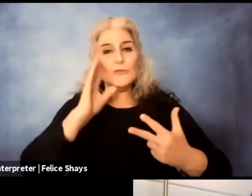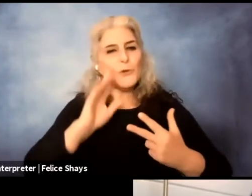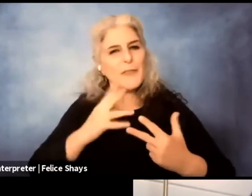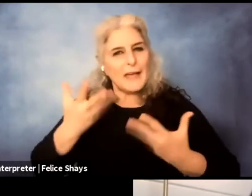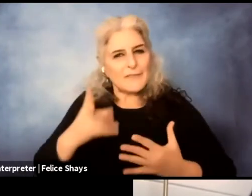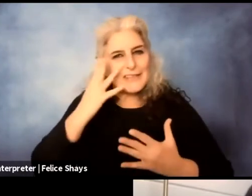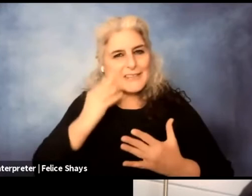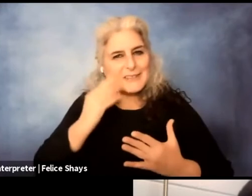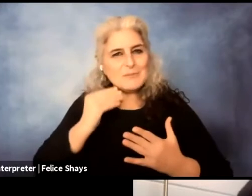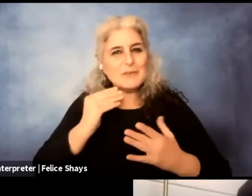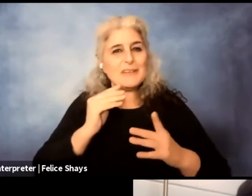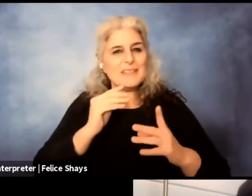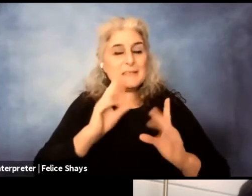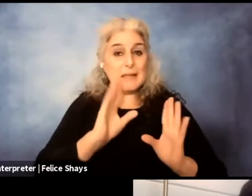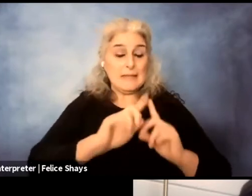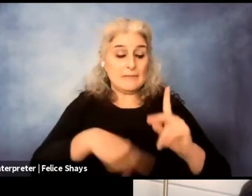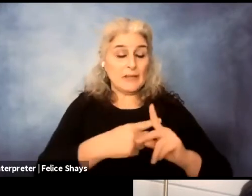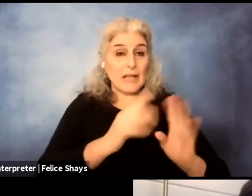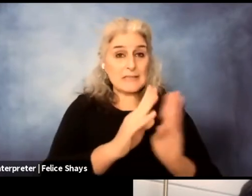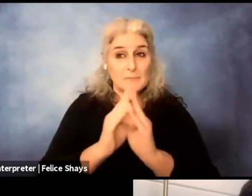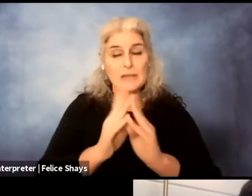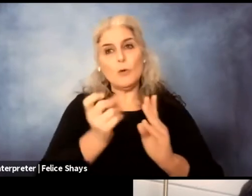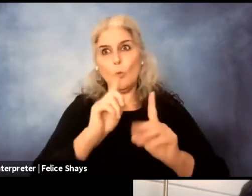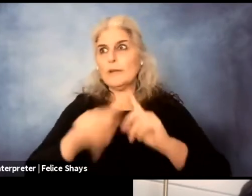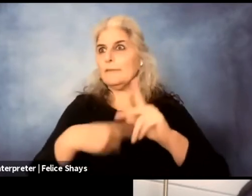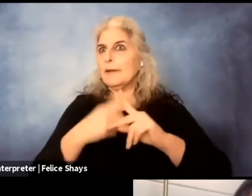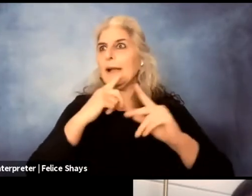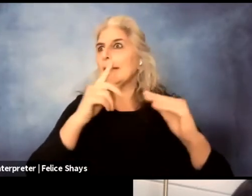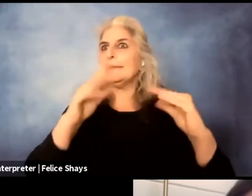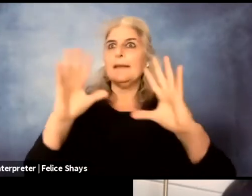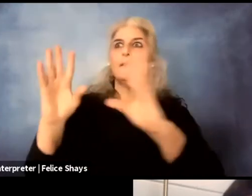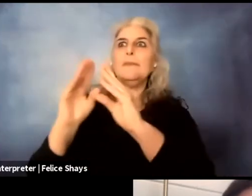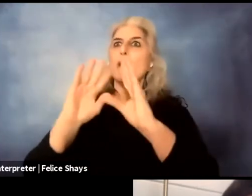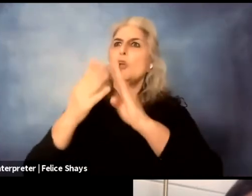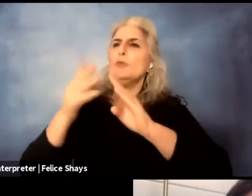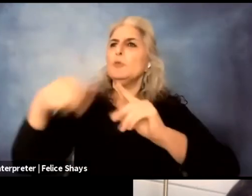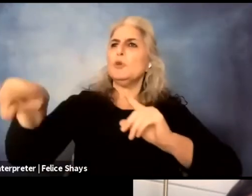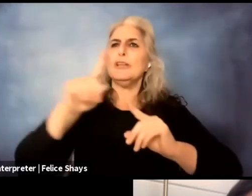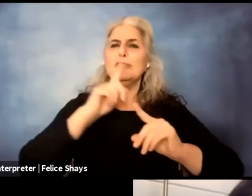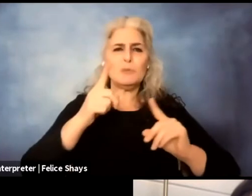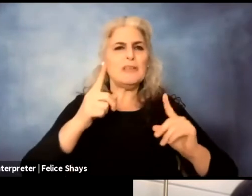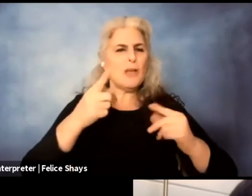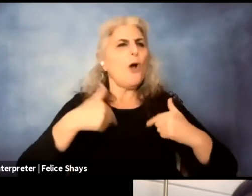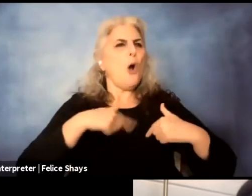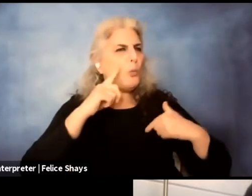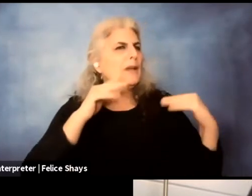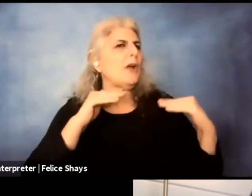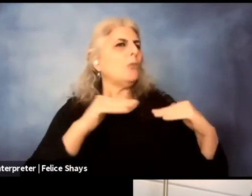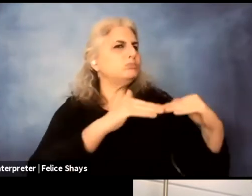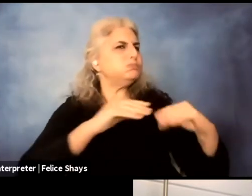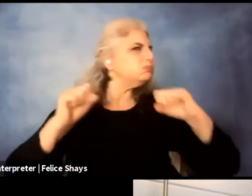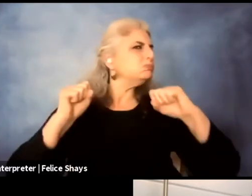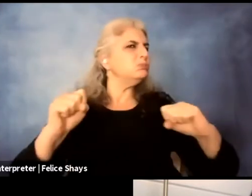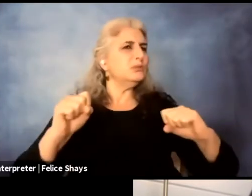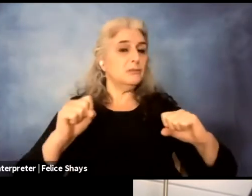in communities that sort of declare themselves as horizontal and flat and know very well that it is not right.